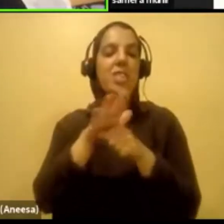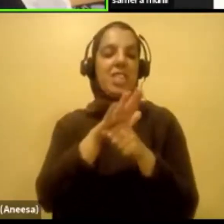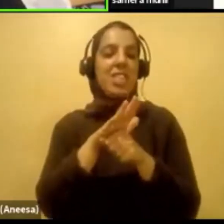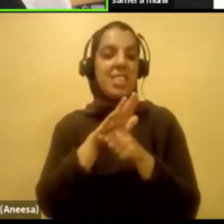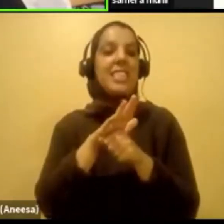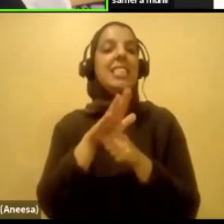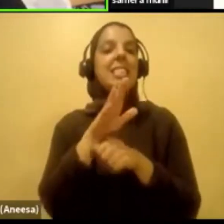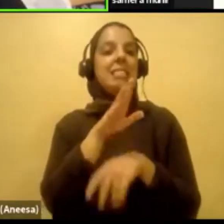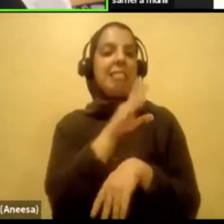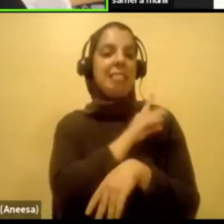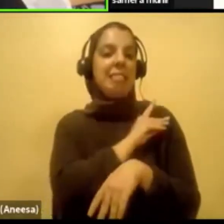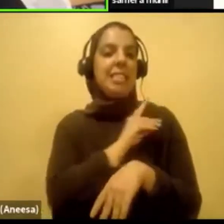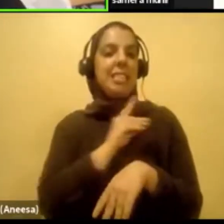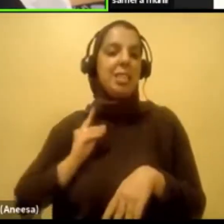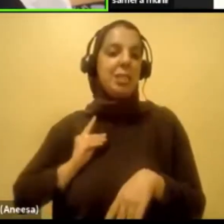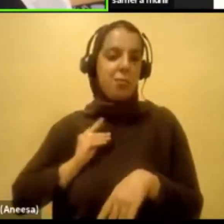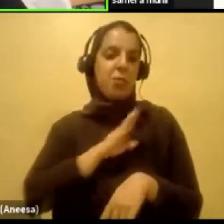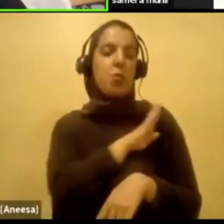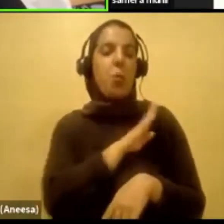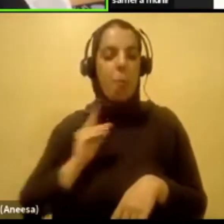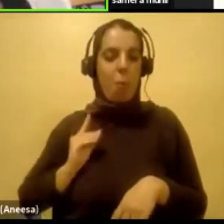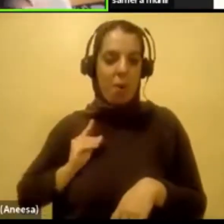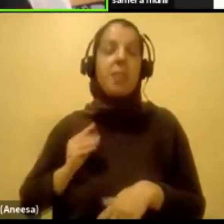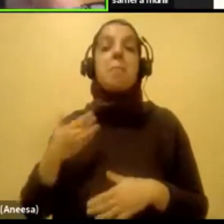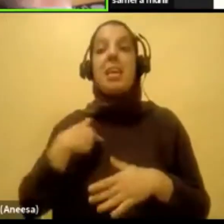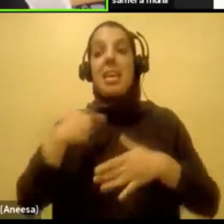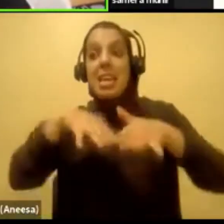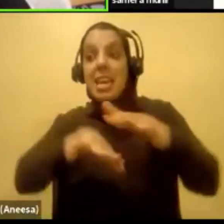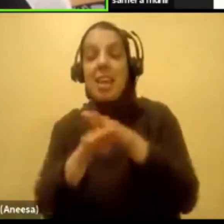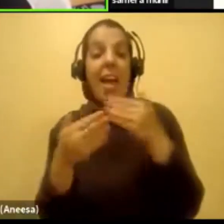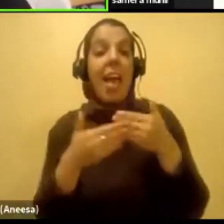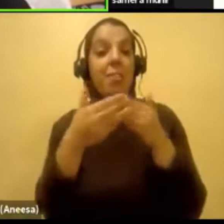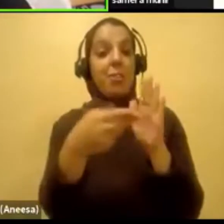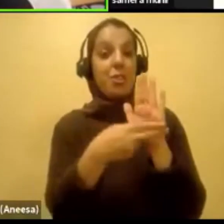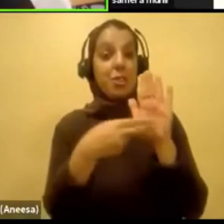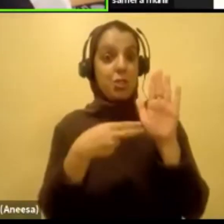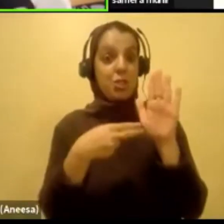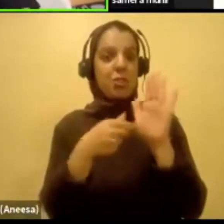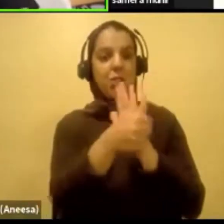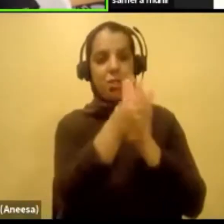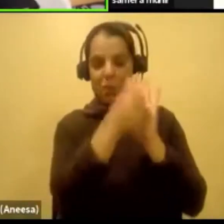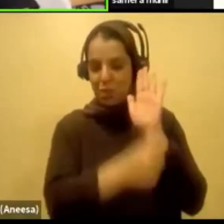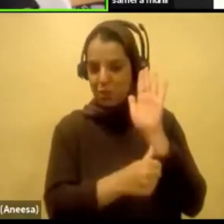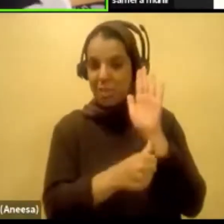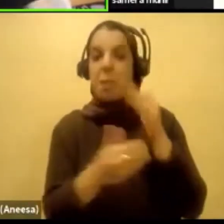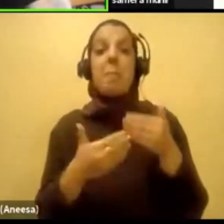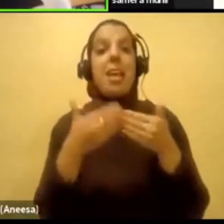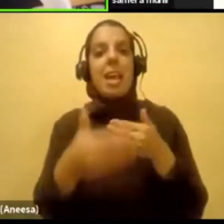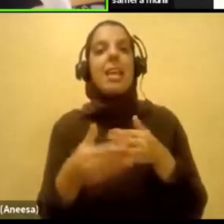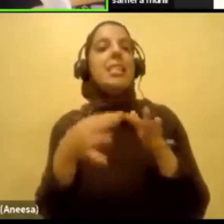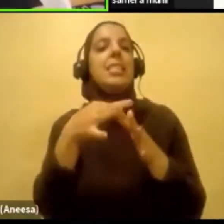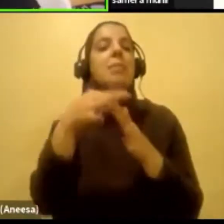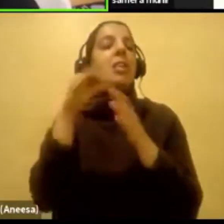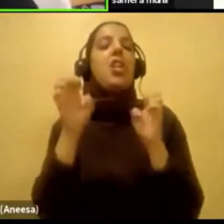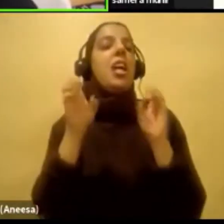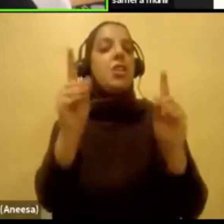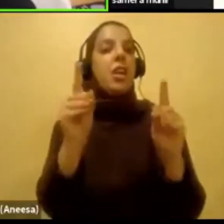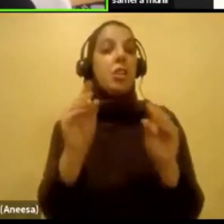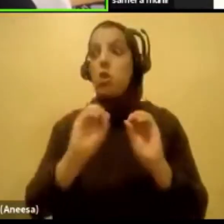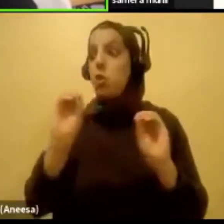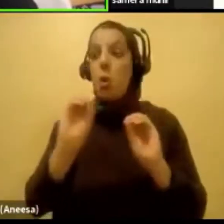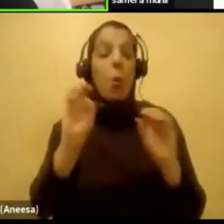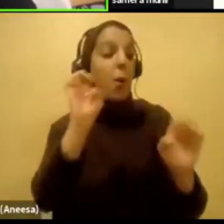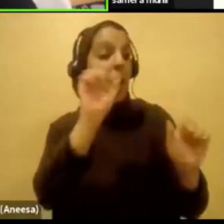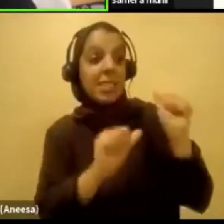mainstream education, post-surgery, I was thrown into special education with no assessments, no proof or